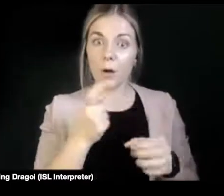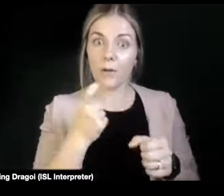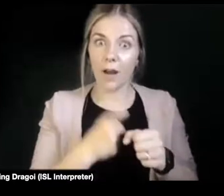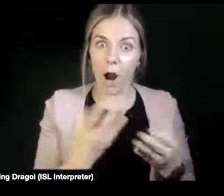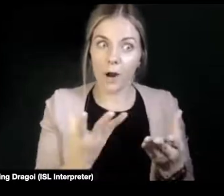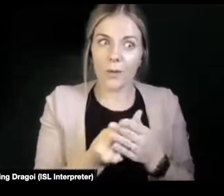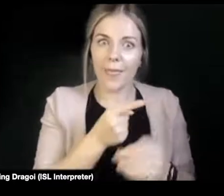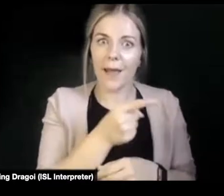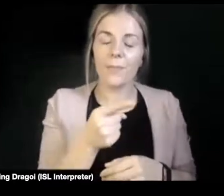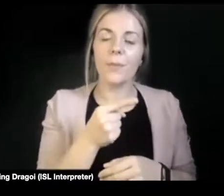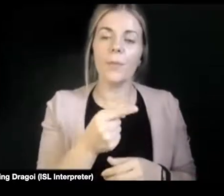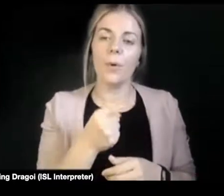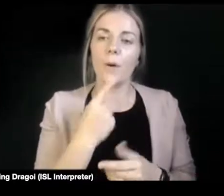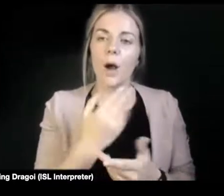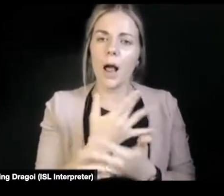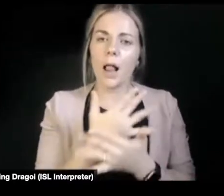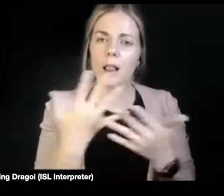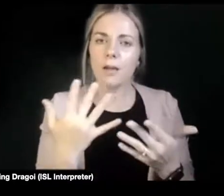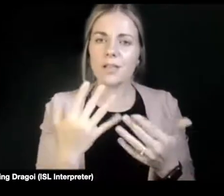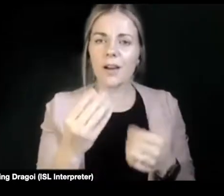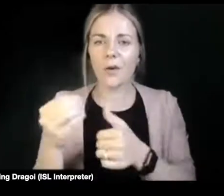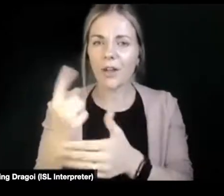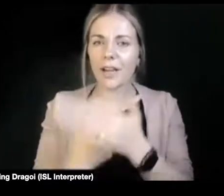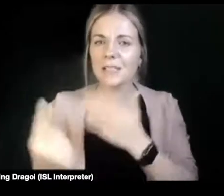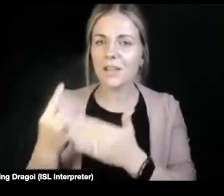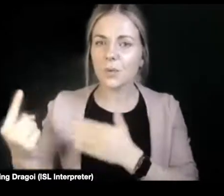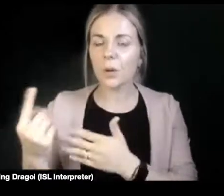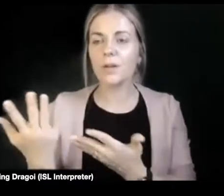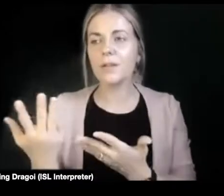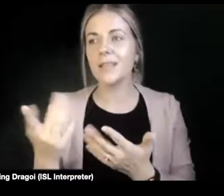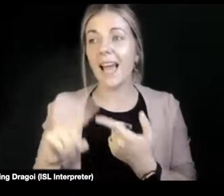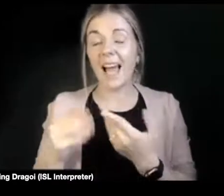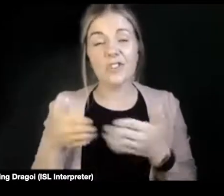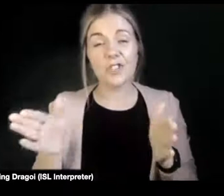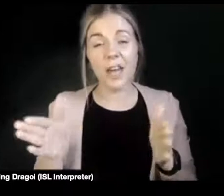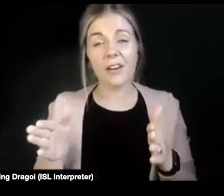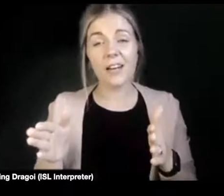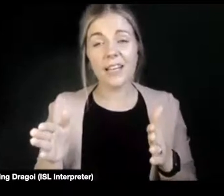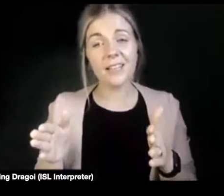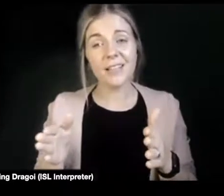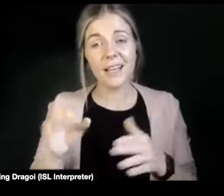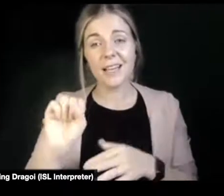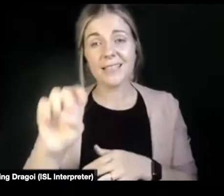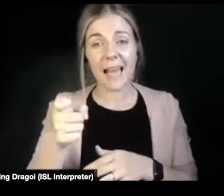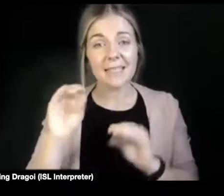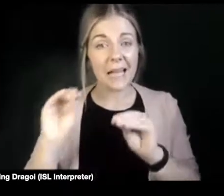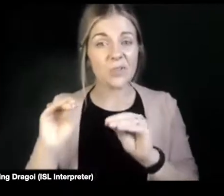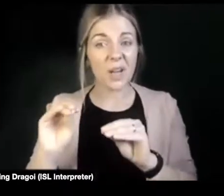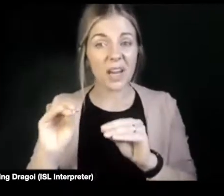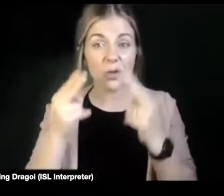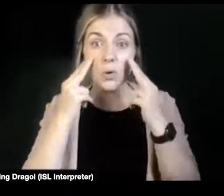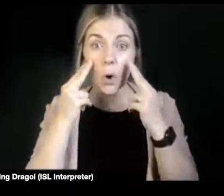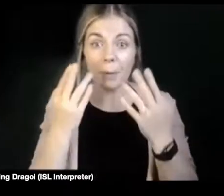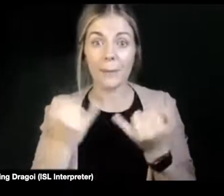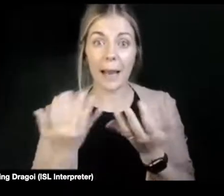But there's lots of people, you know, lots of individuals. And generally speaking, a lot of sex educations tend to be female,